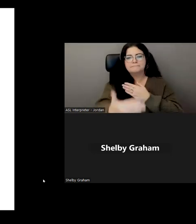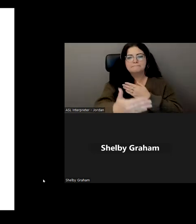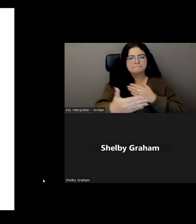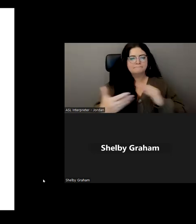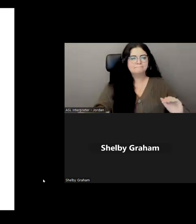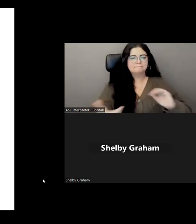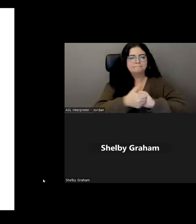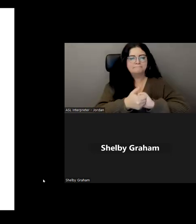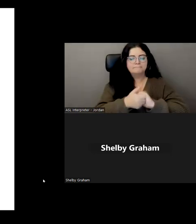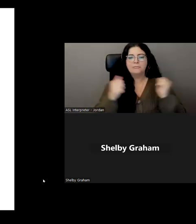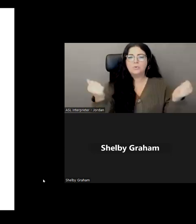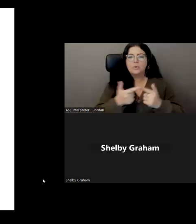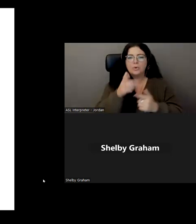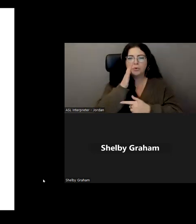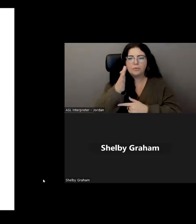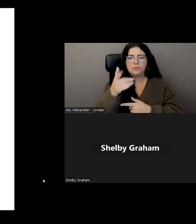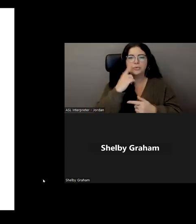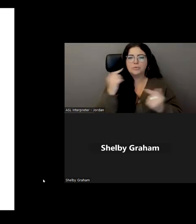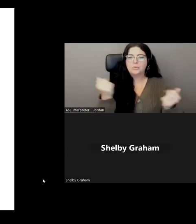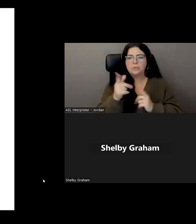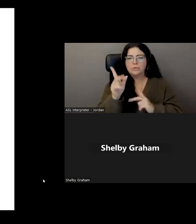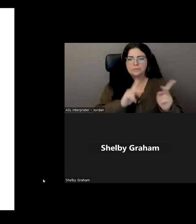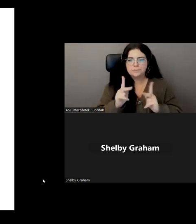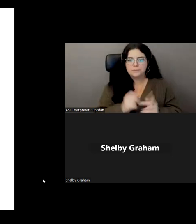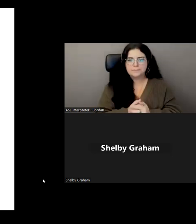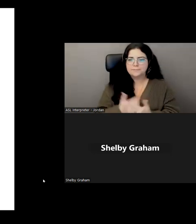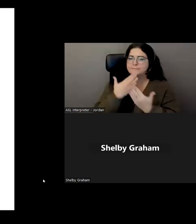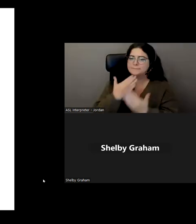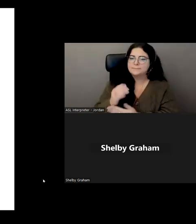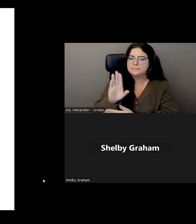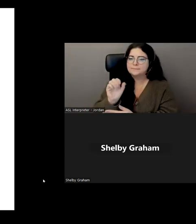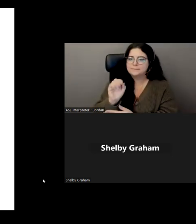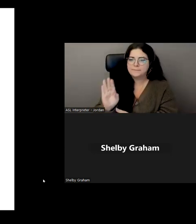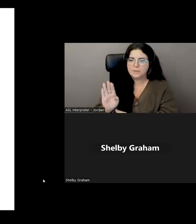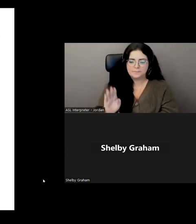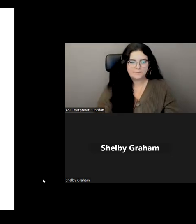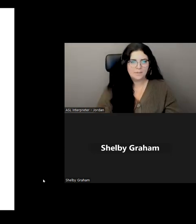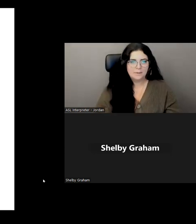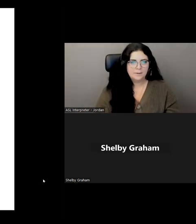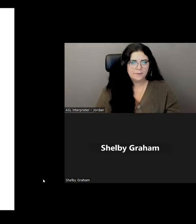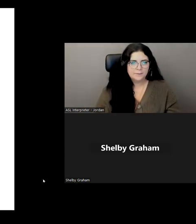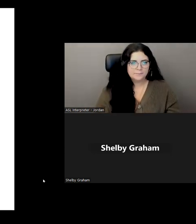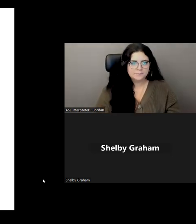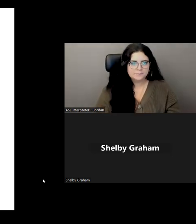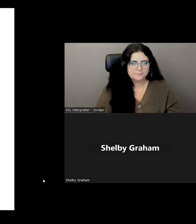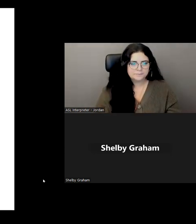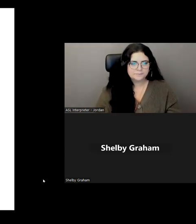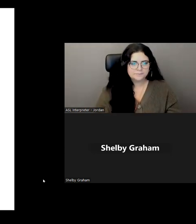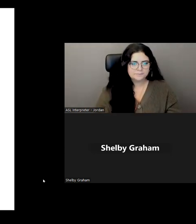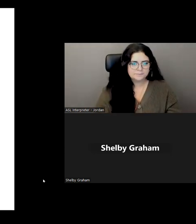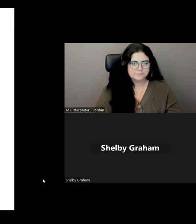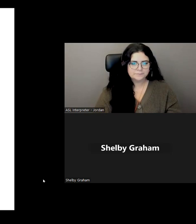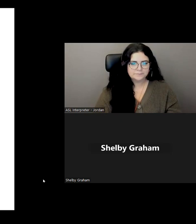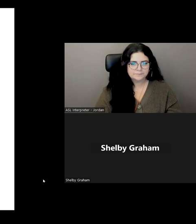to make a better future for all. Thank you very much. You're welcome. Now, I'd like to